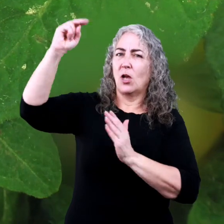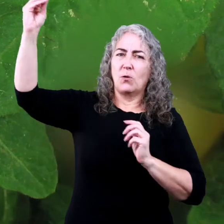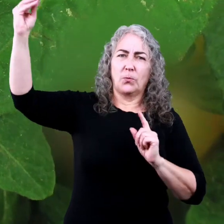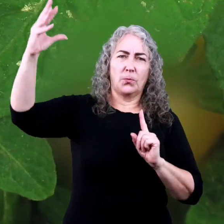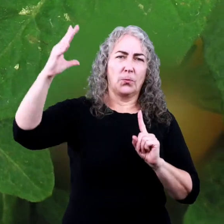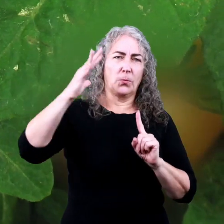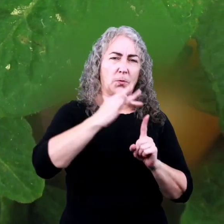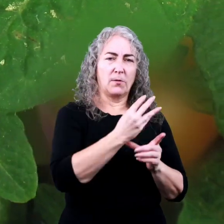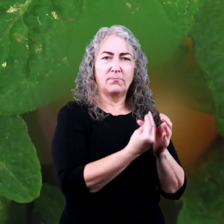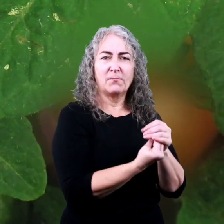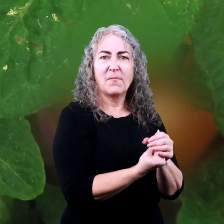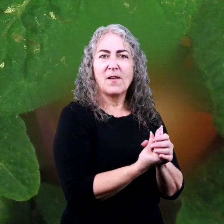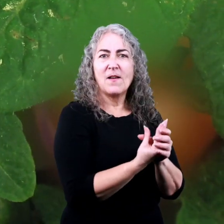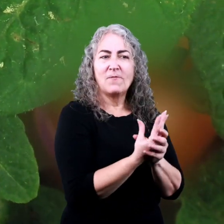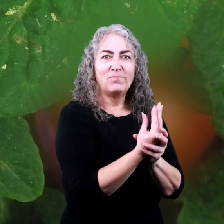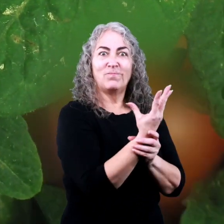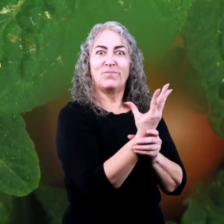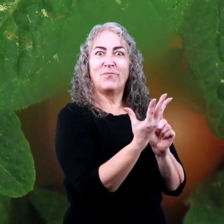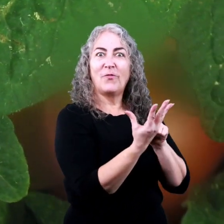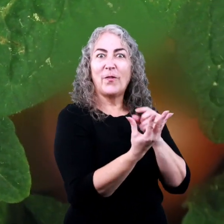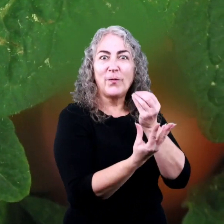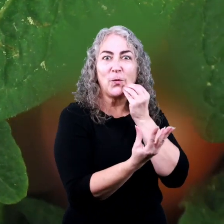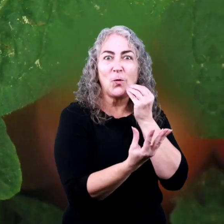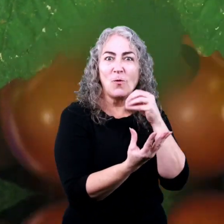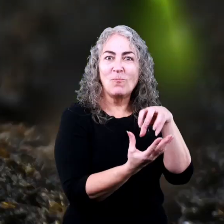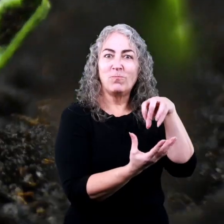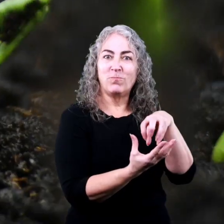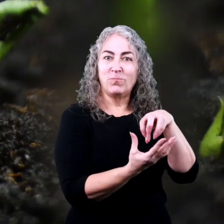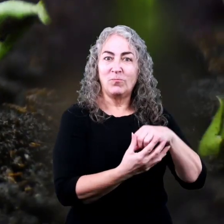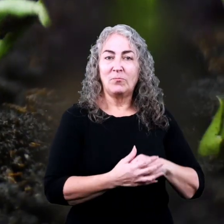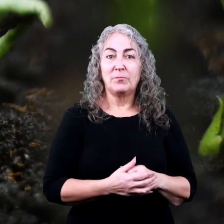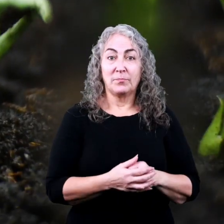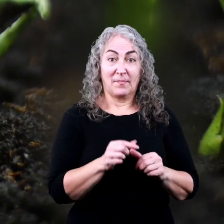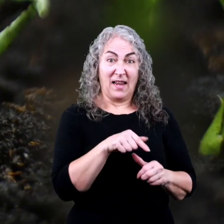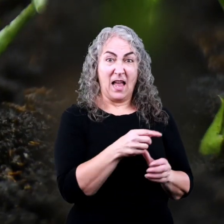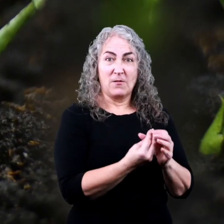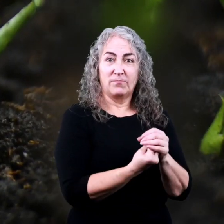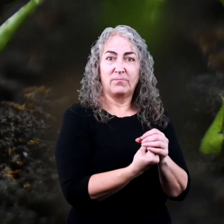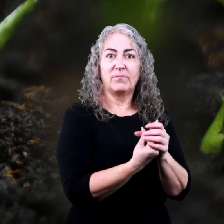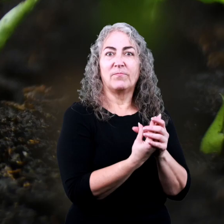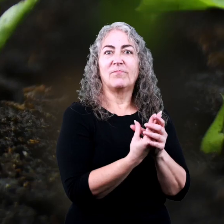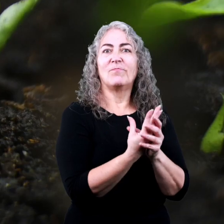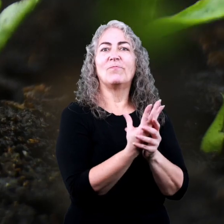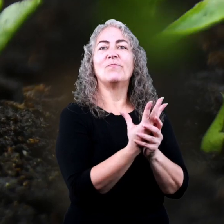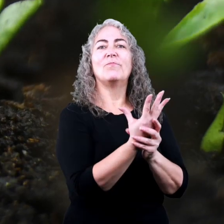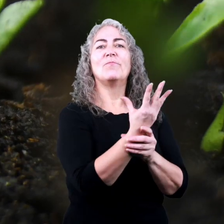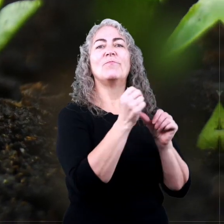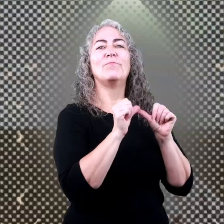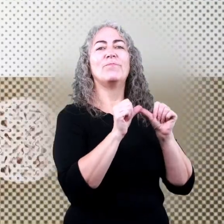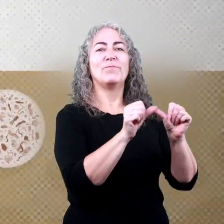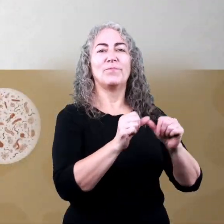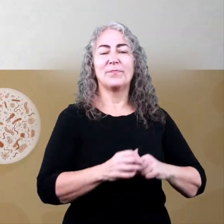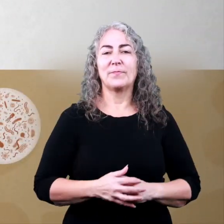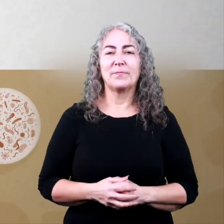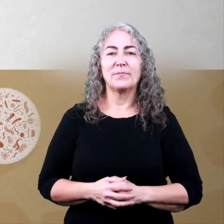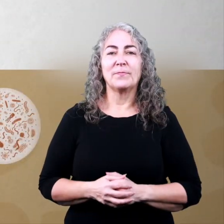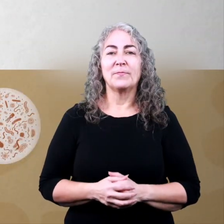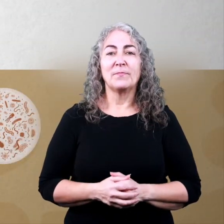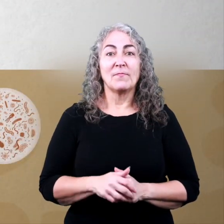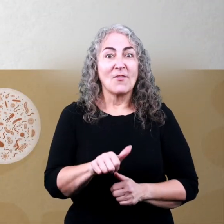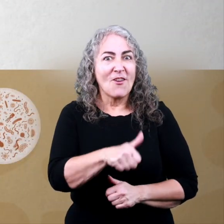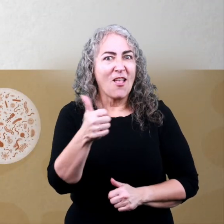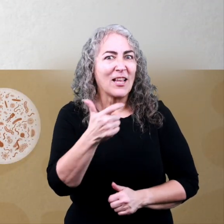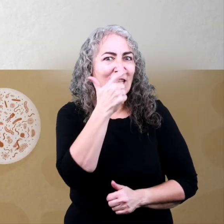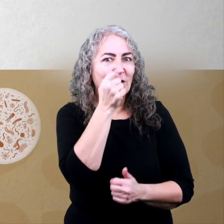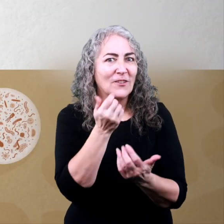plants make their own food. Which, in turn, helps the plant to grow. So, here is